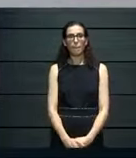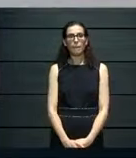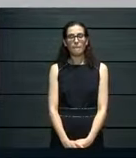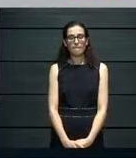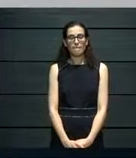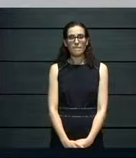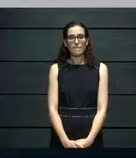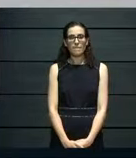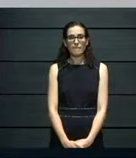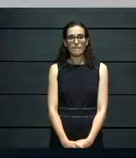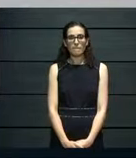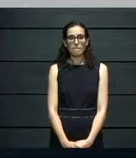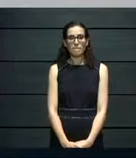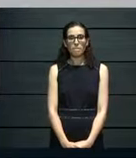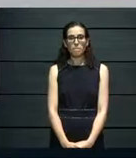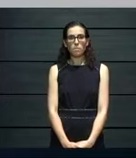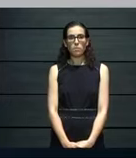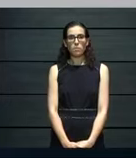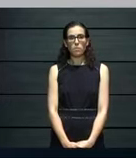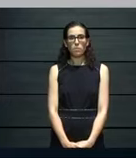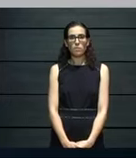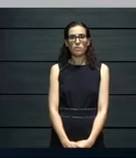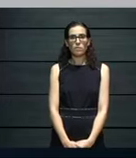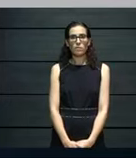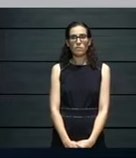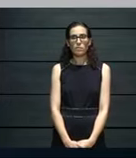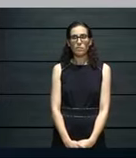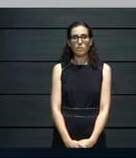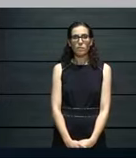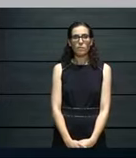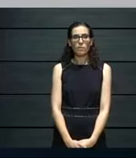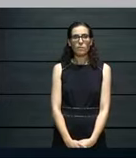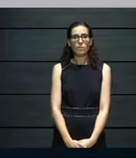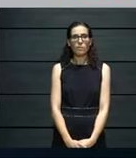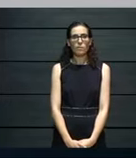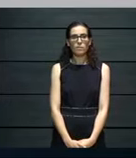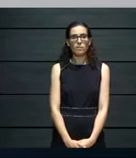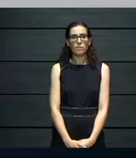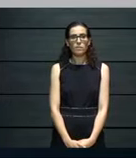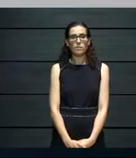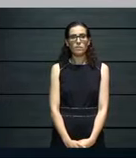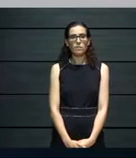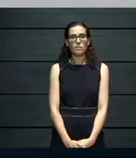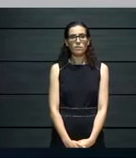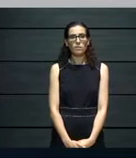our online, um, um, posts. And here we had, um, um,